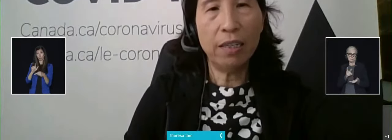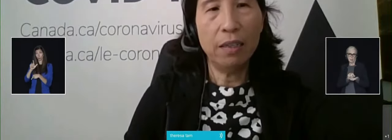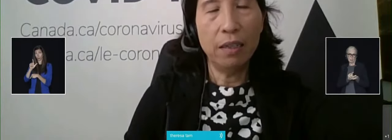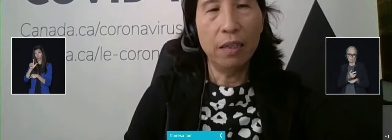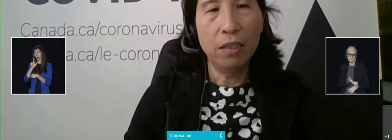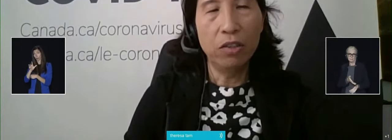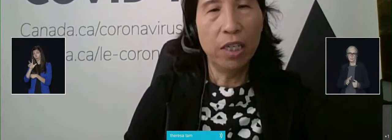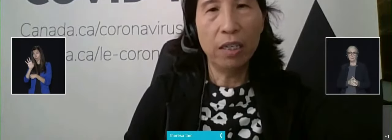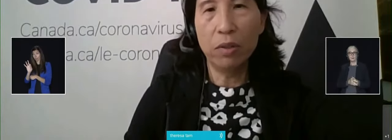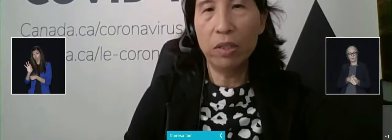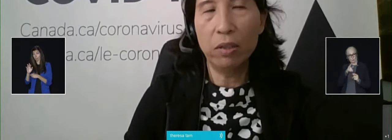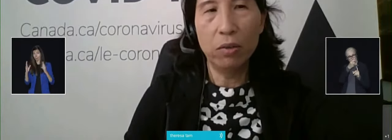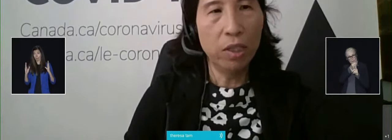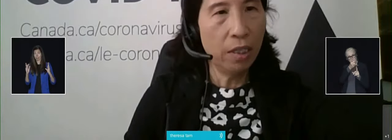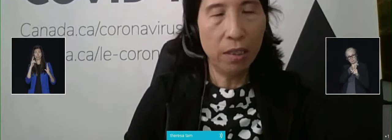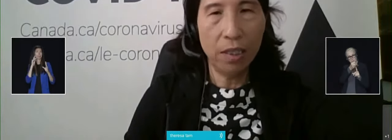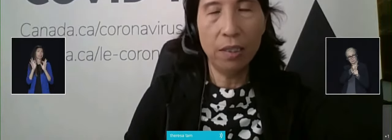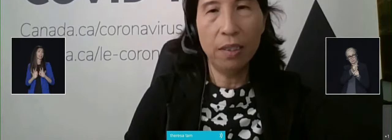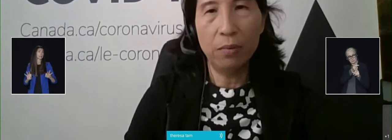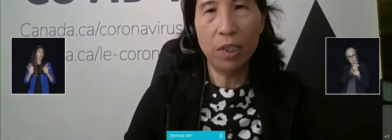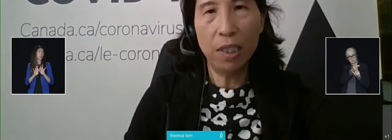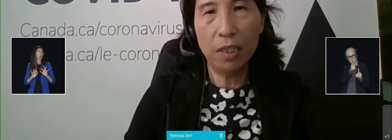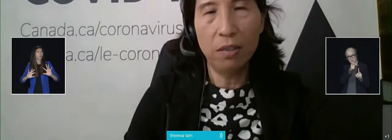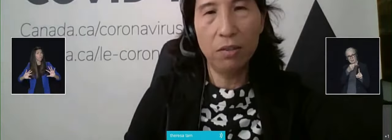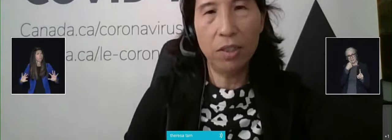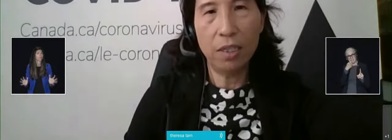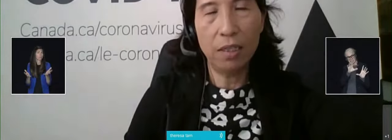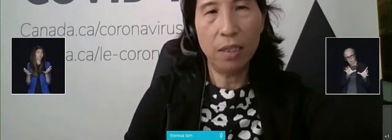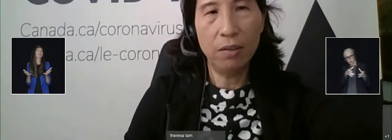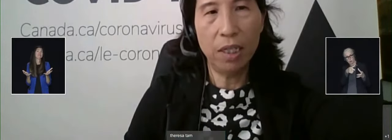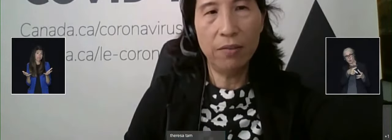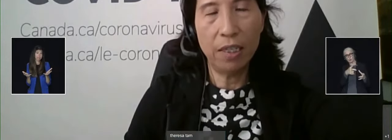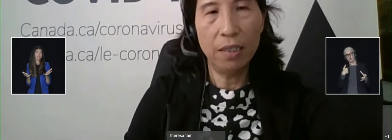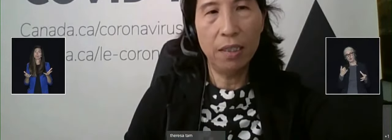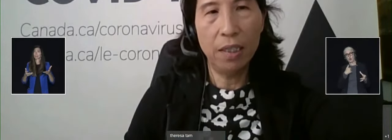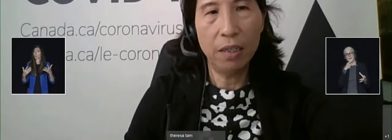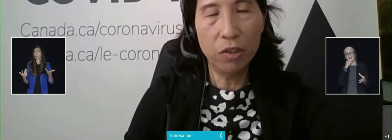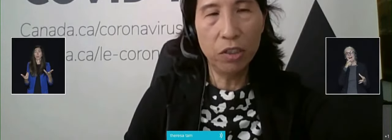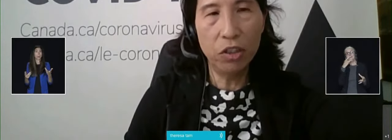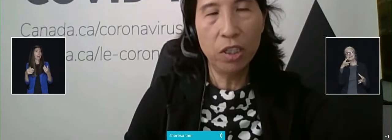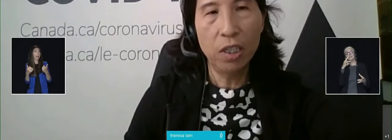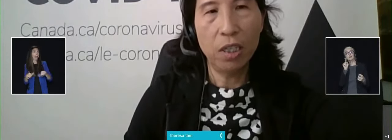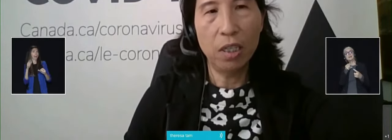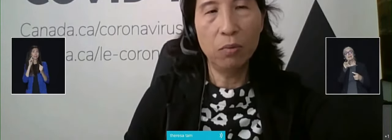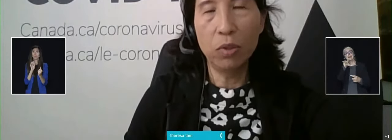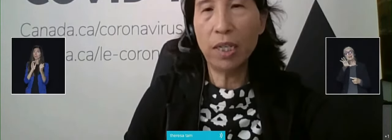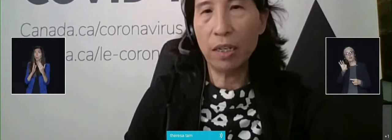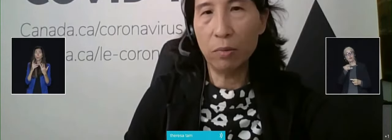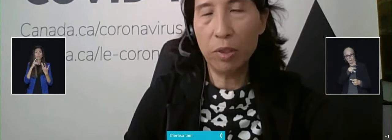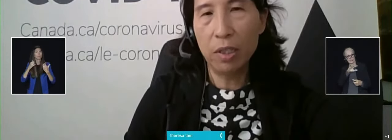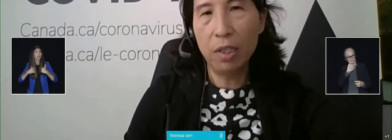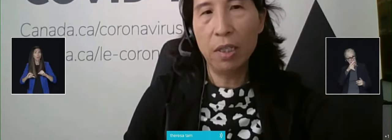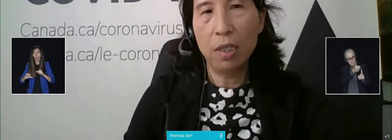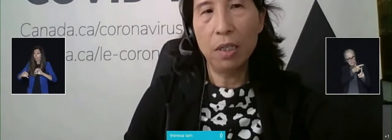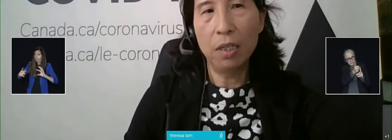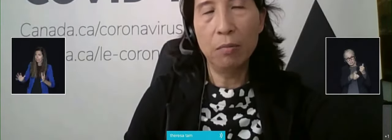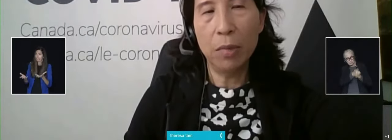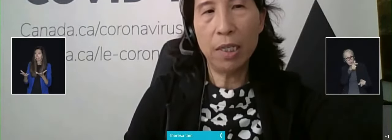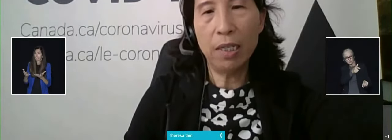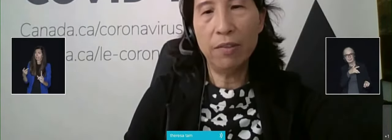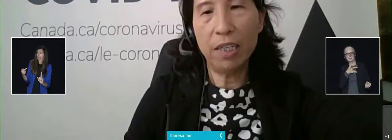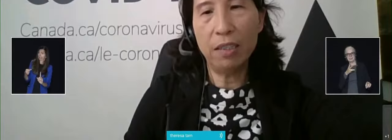So that, together with all the other things that one can do to accelerate vaccine coverage, would help.